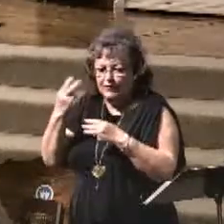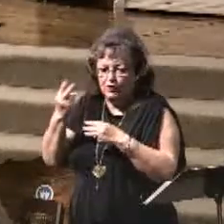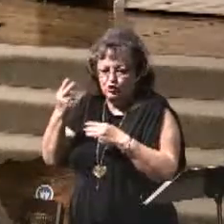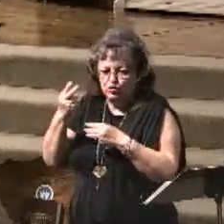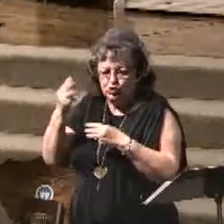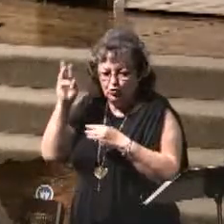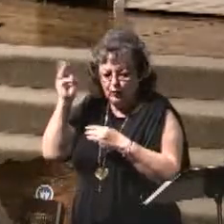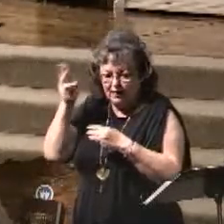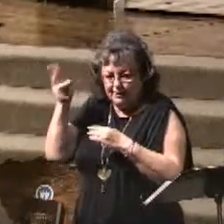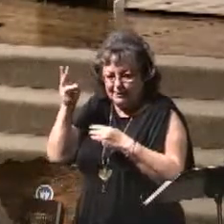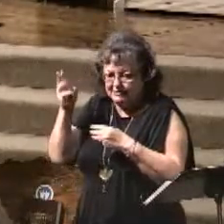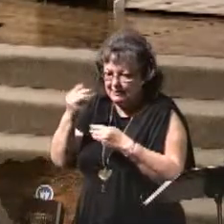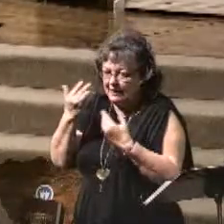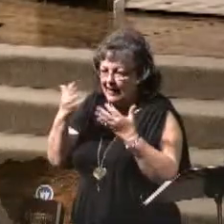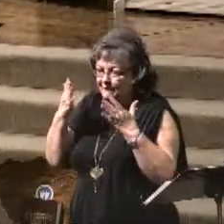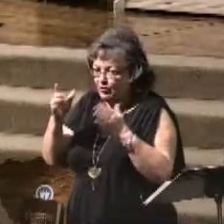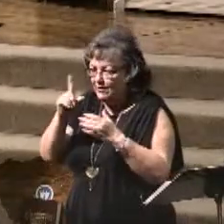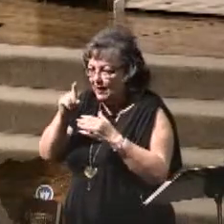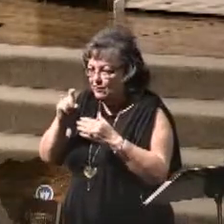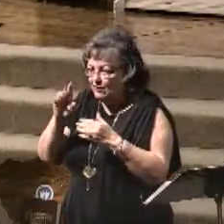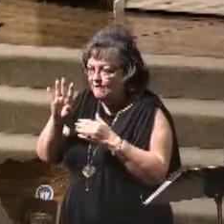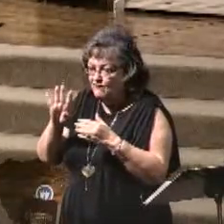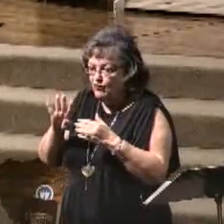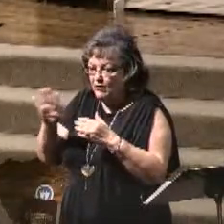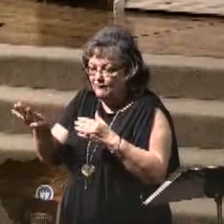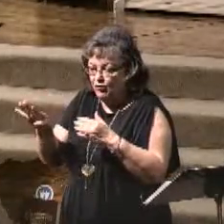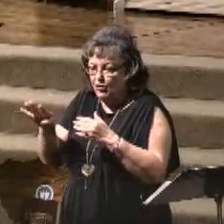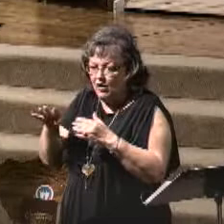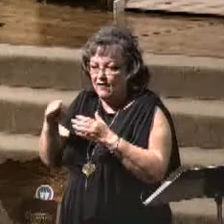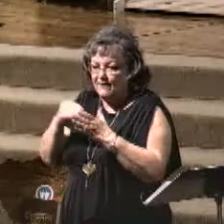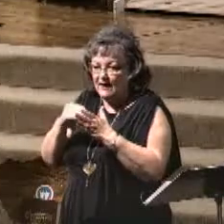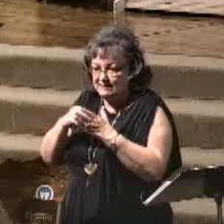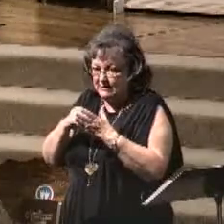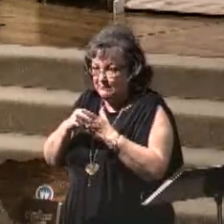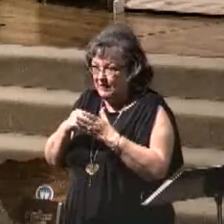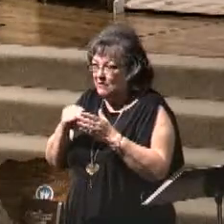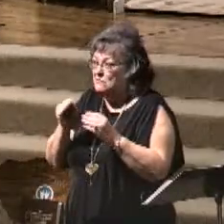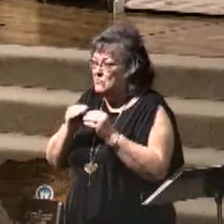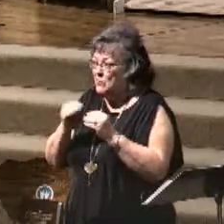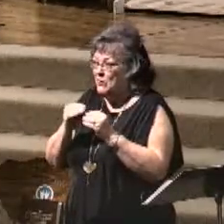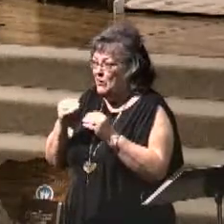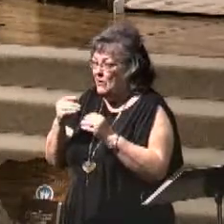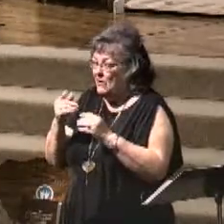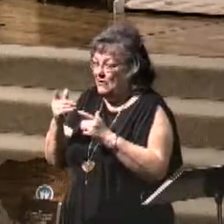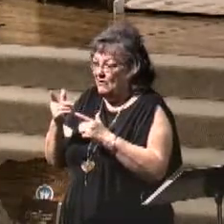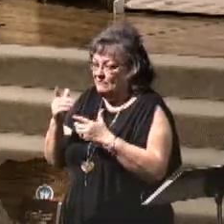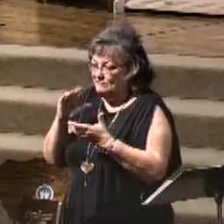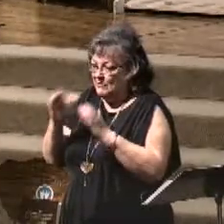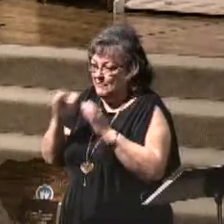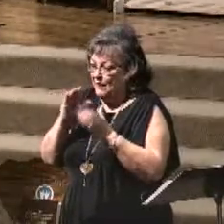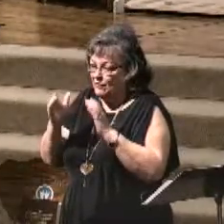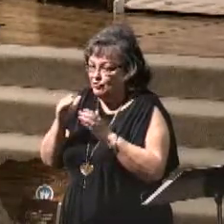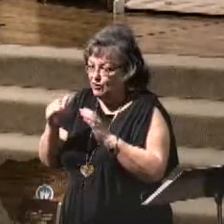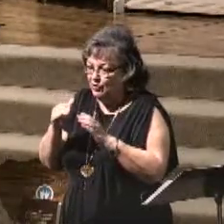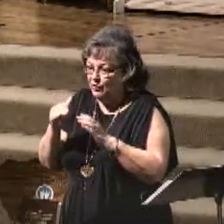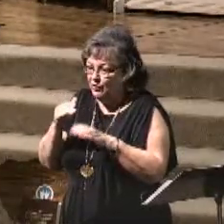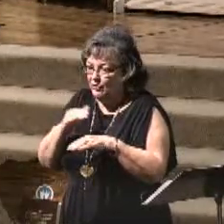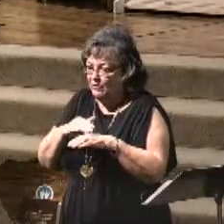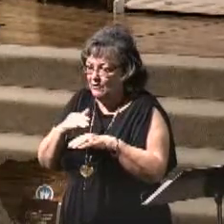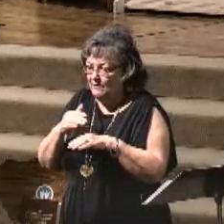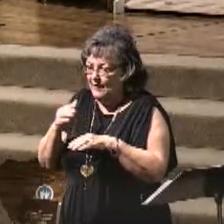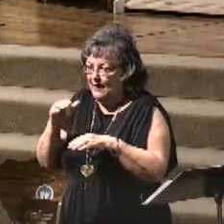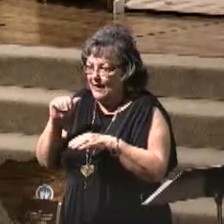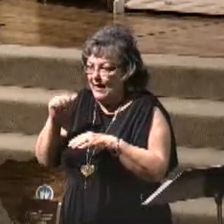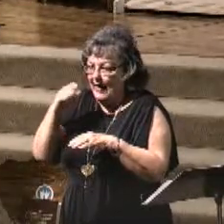and after the 144,000, all that kind of thing, this is going to be much more than just, hey, let's just, our Apple phone, I don't want to carry